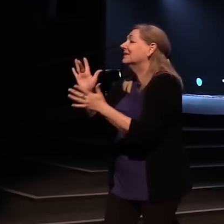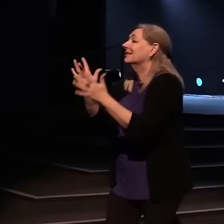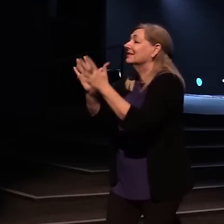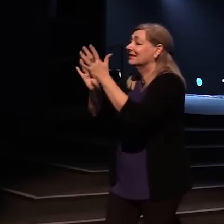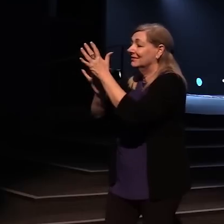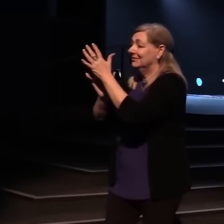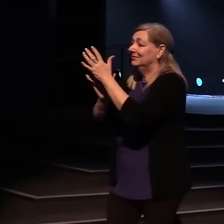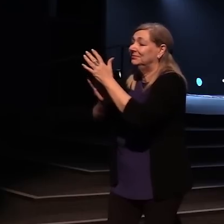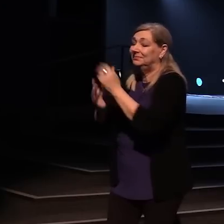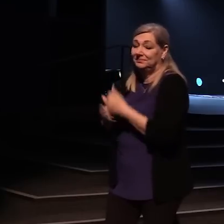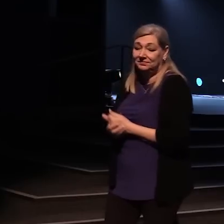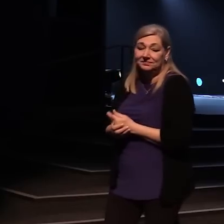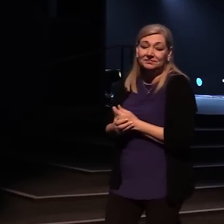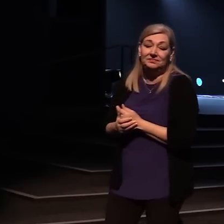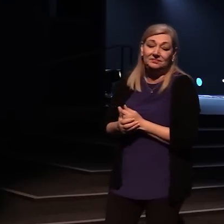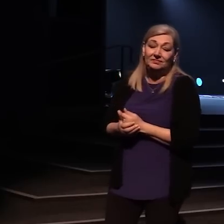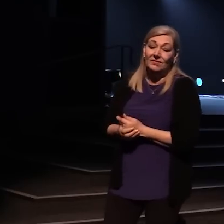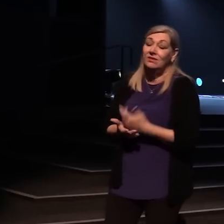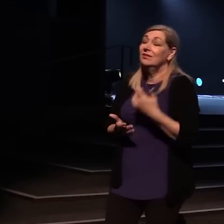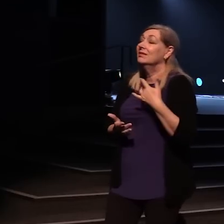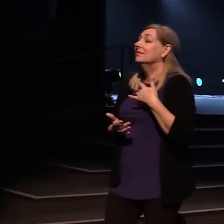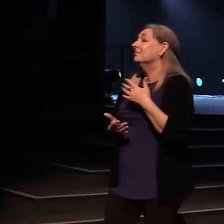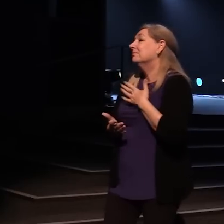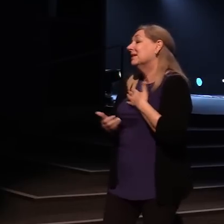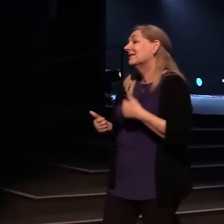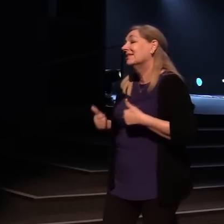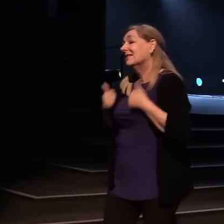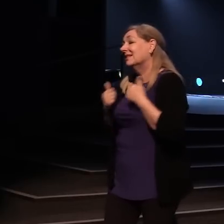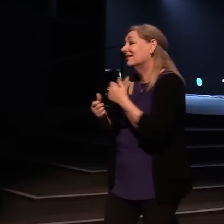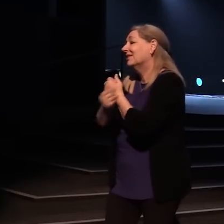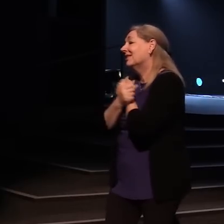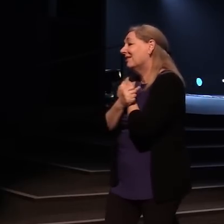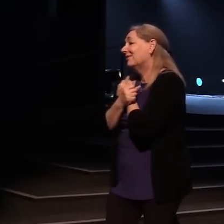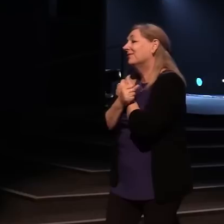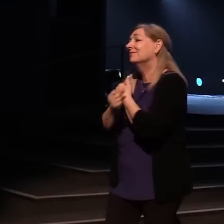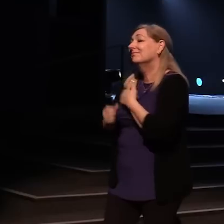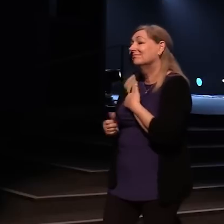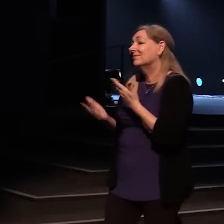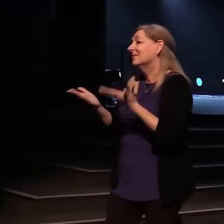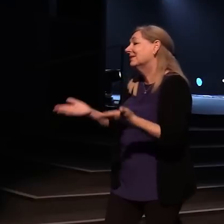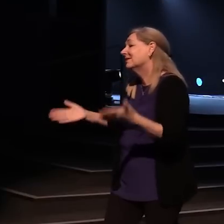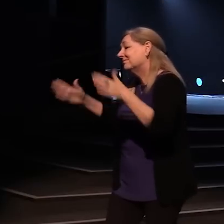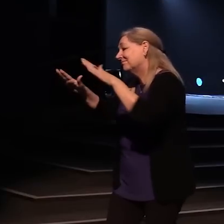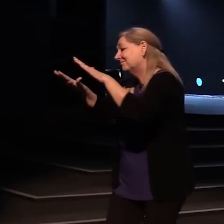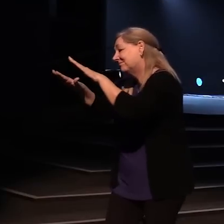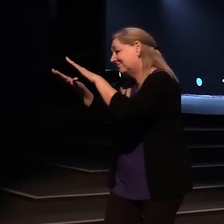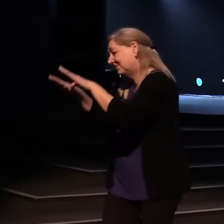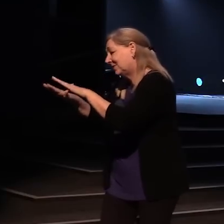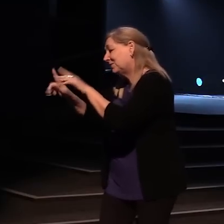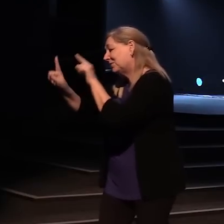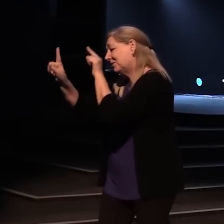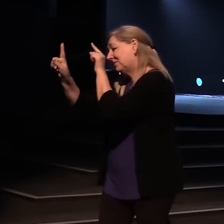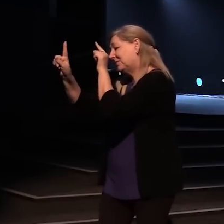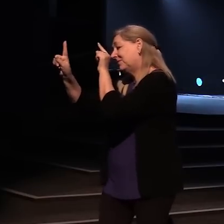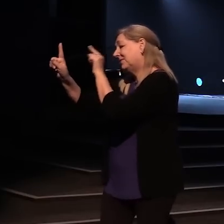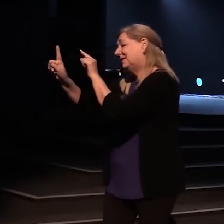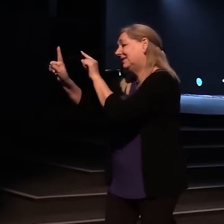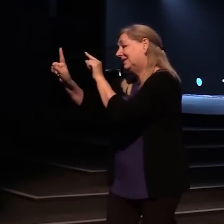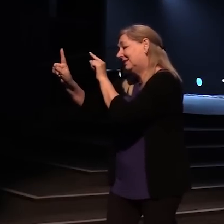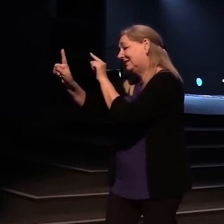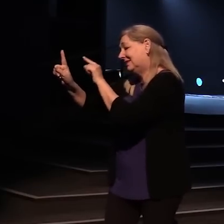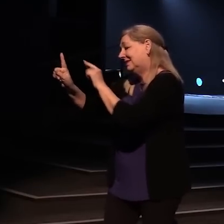And my life, my love poured out at your